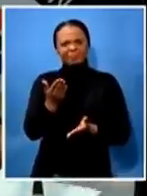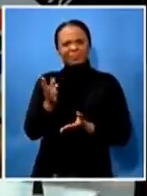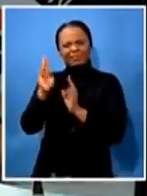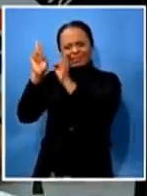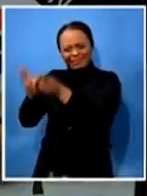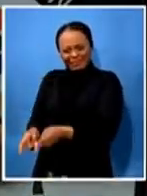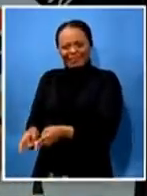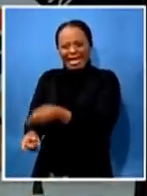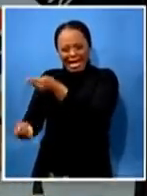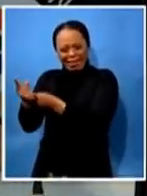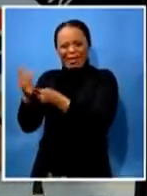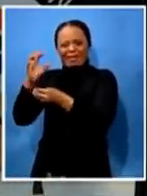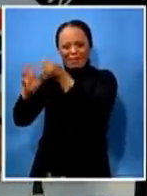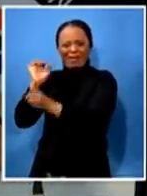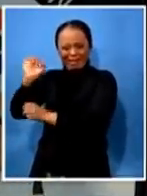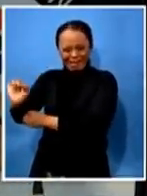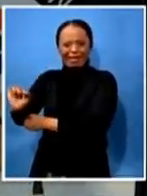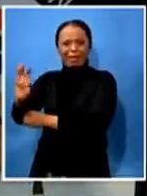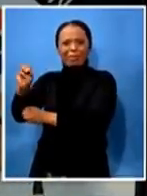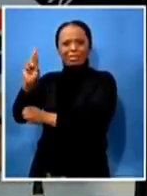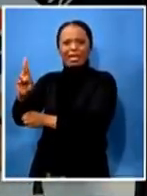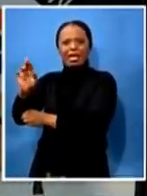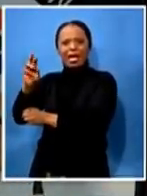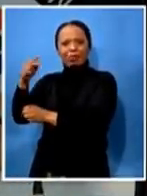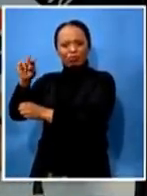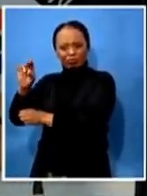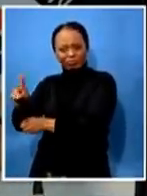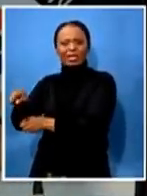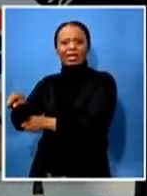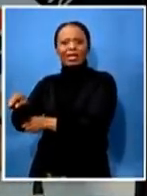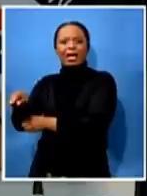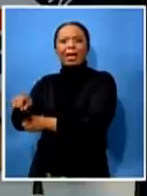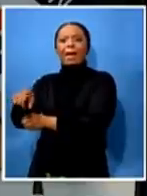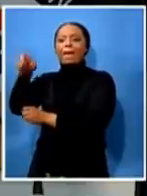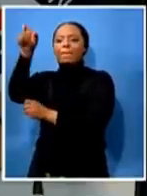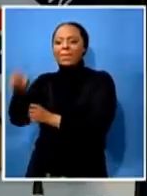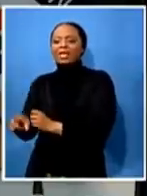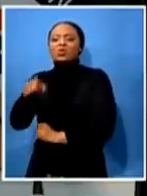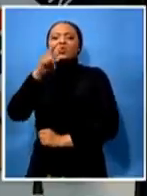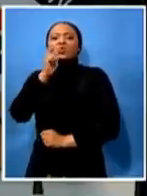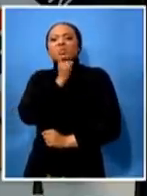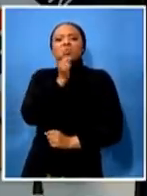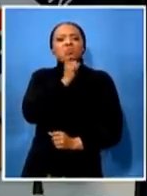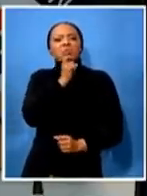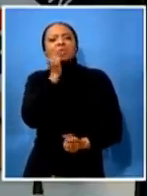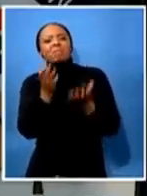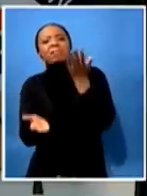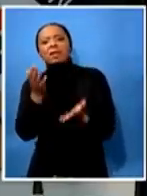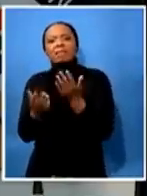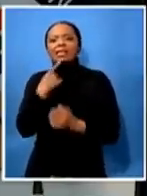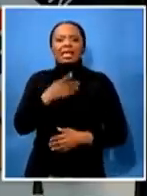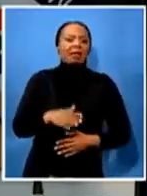no one must use his pain to try and discredit or seek to destroy him it is